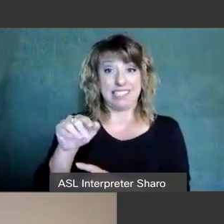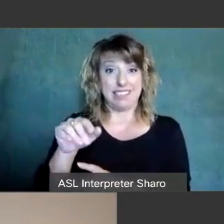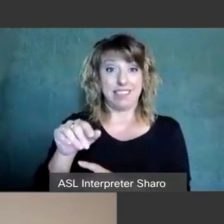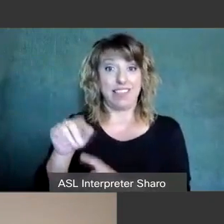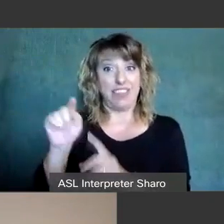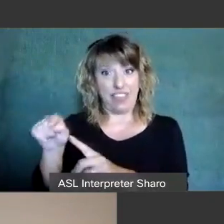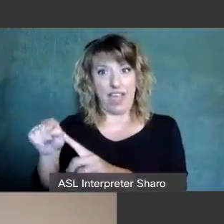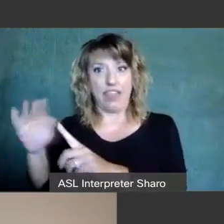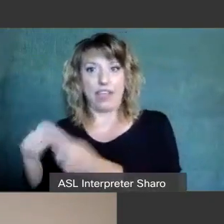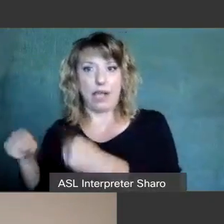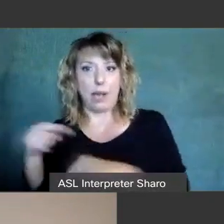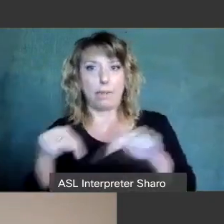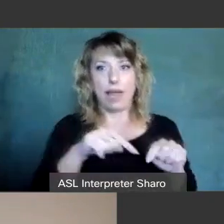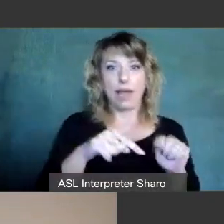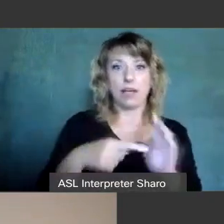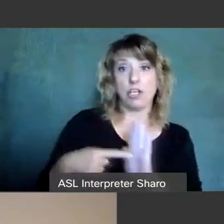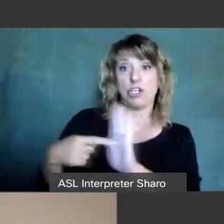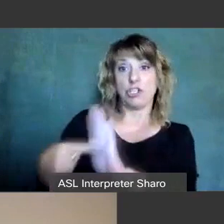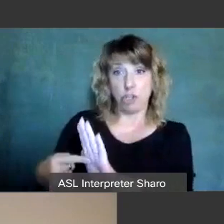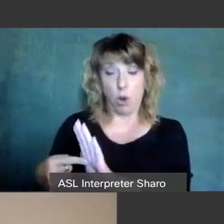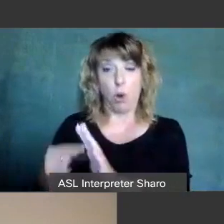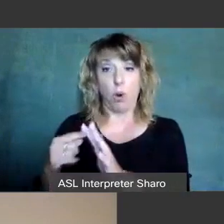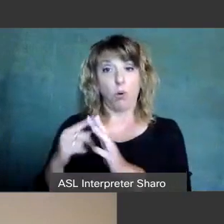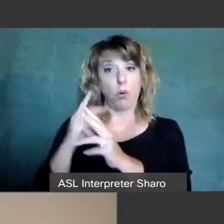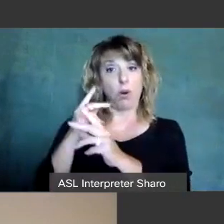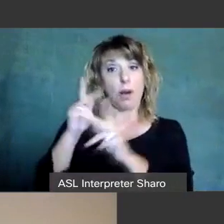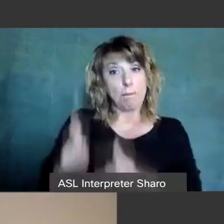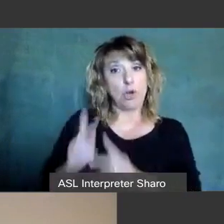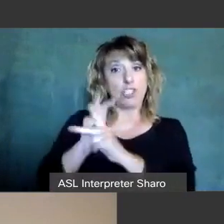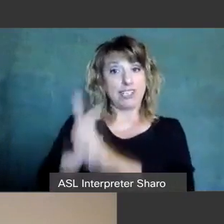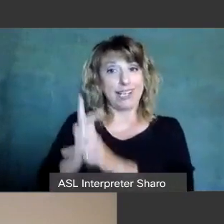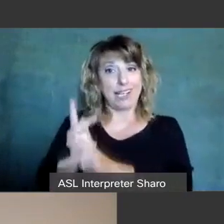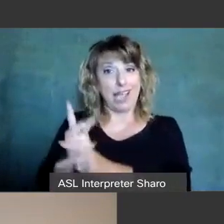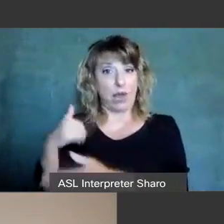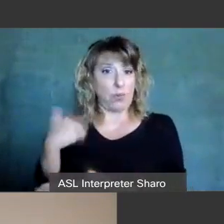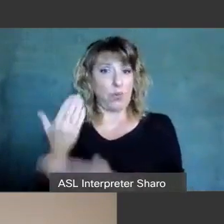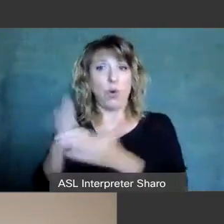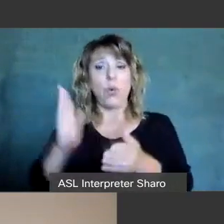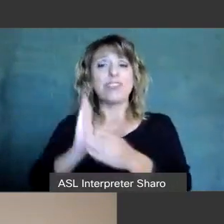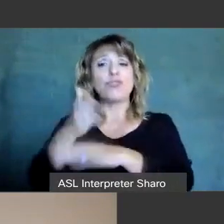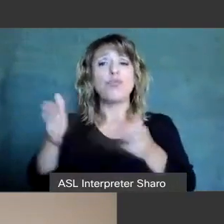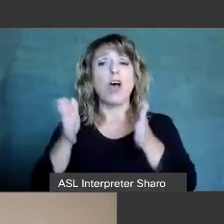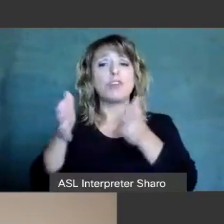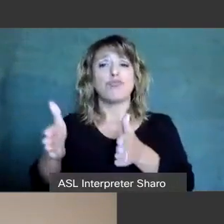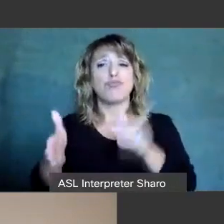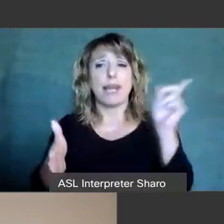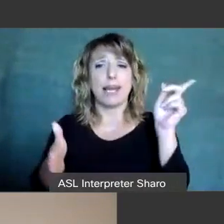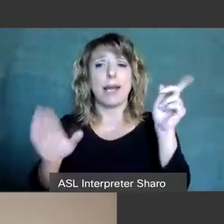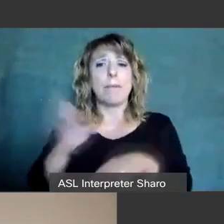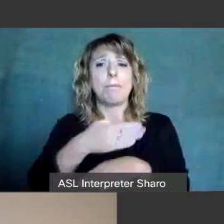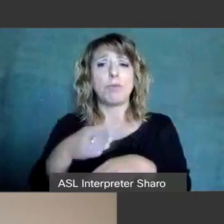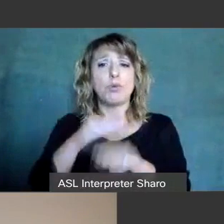come back and we show the caregiver who arrives on the scene. She was across the street at a music lesson